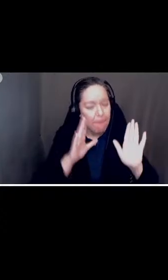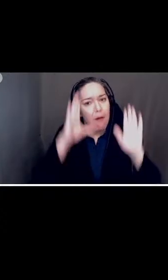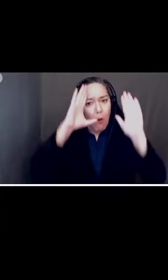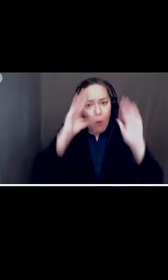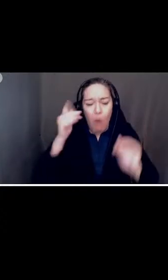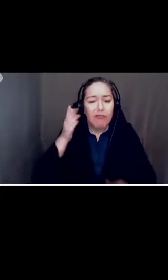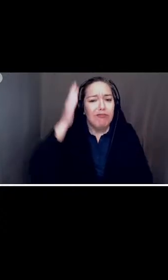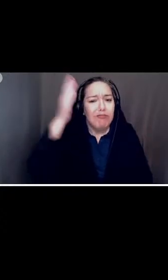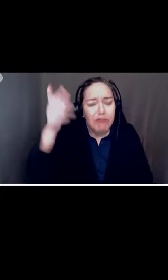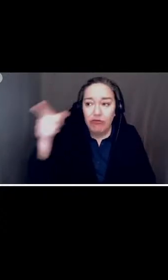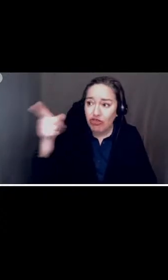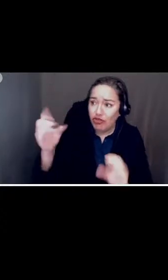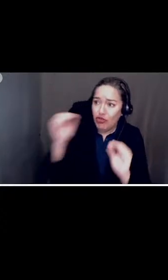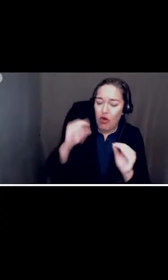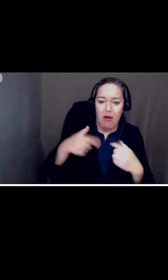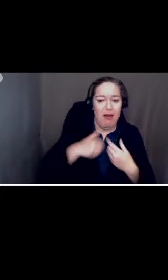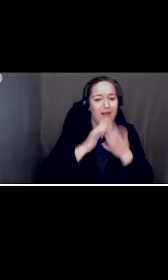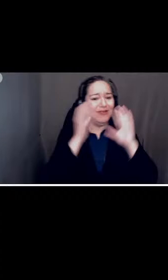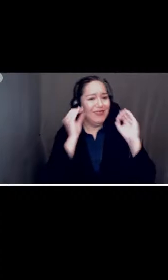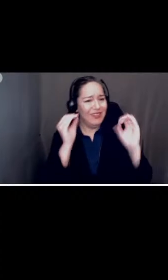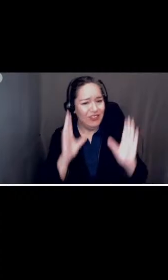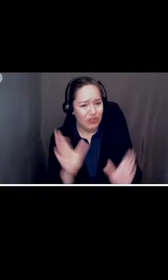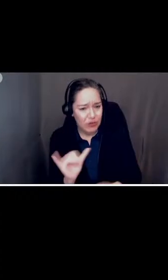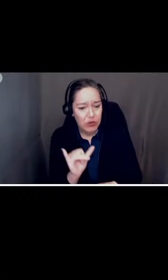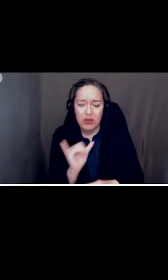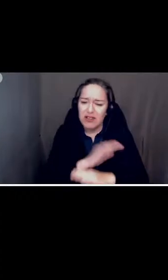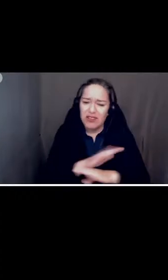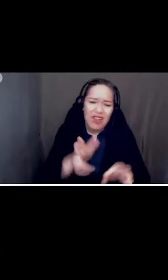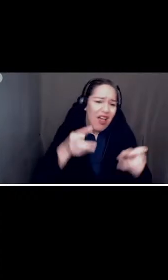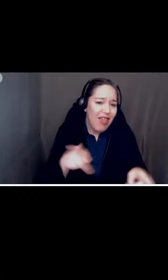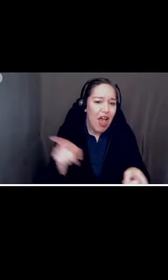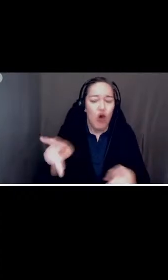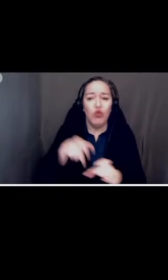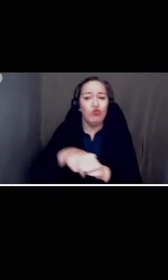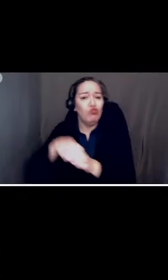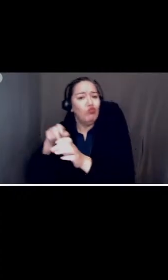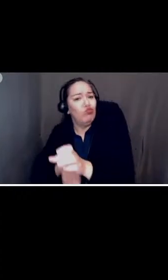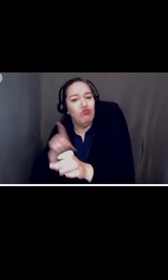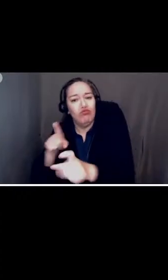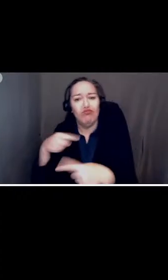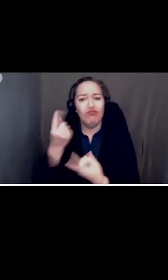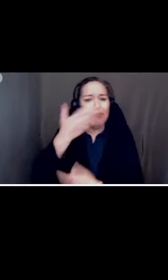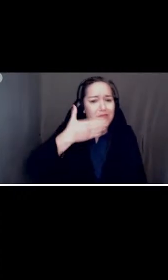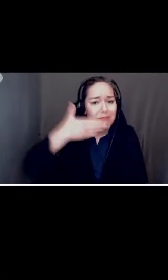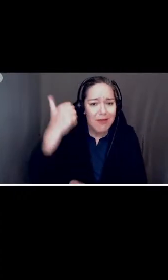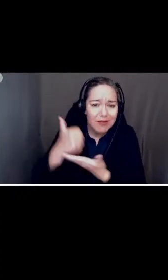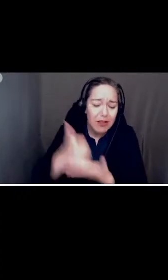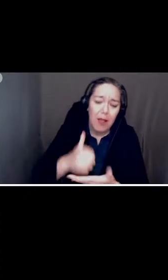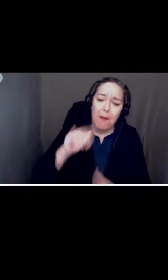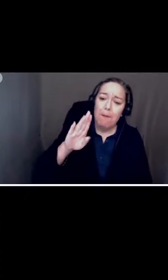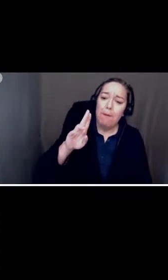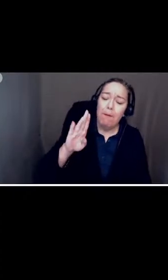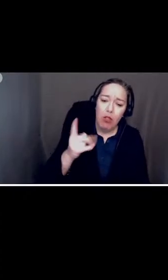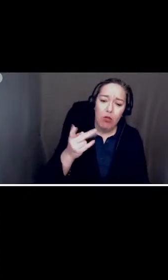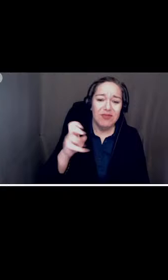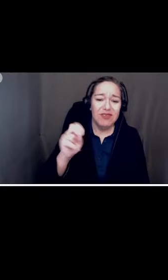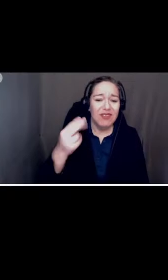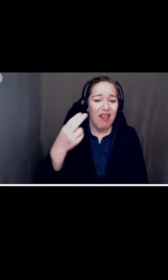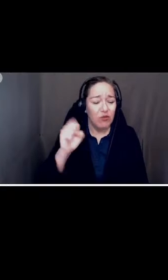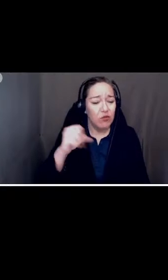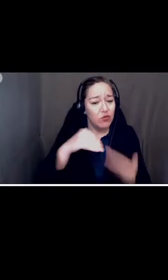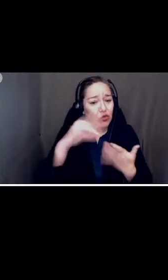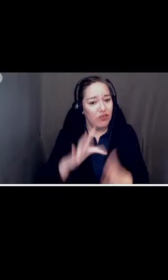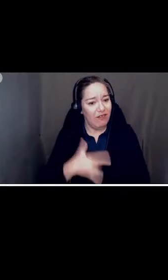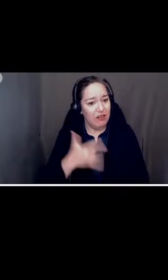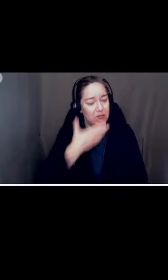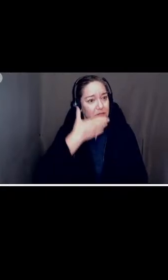you must not allow her to resign she is the best administrator to help bloomington high school students feel they have a voice today today i